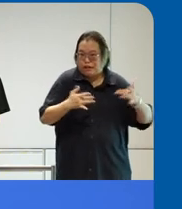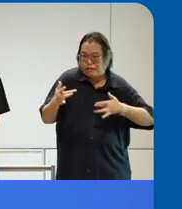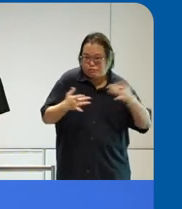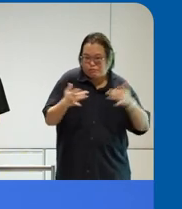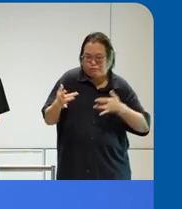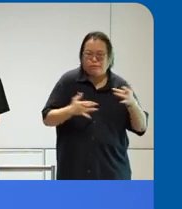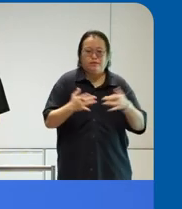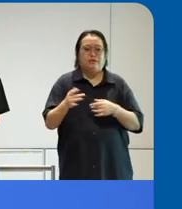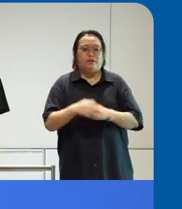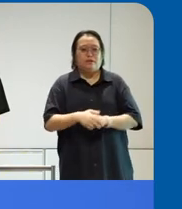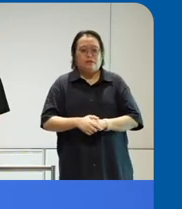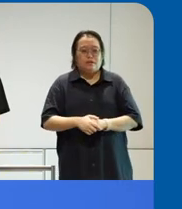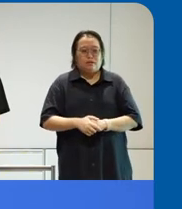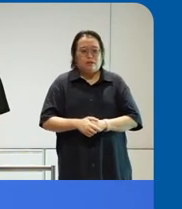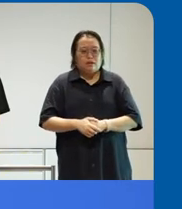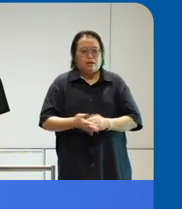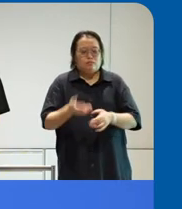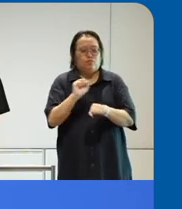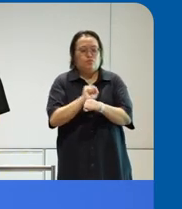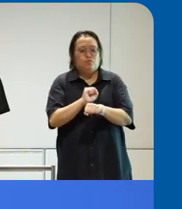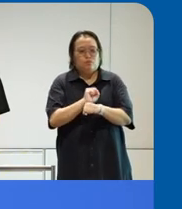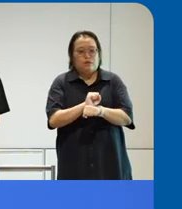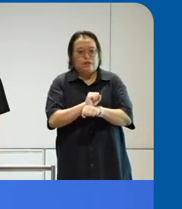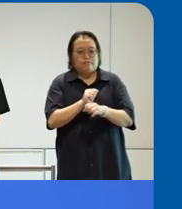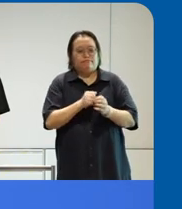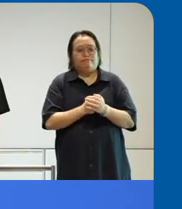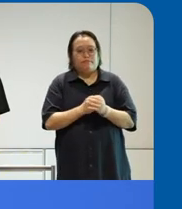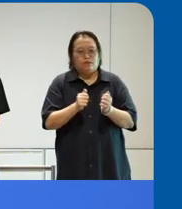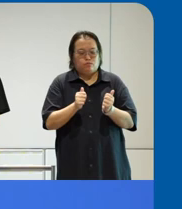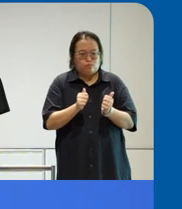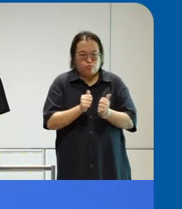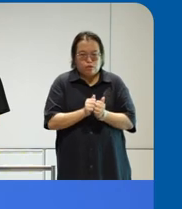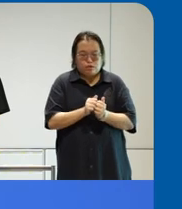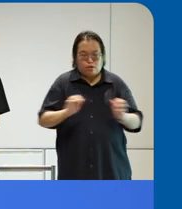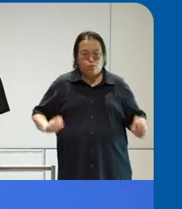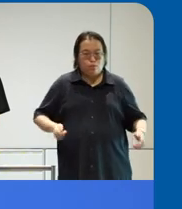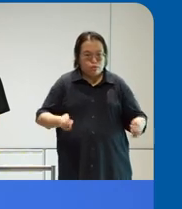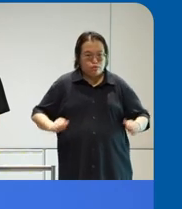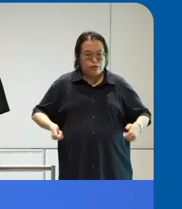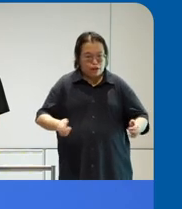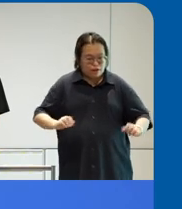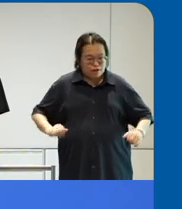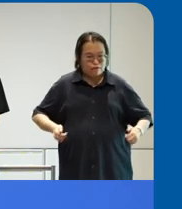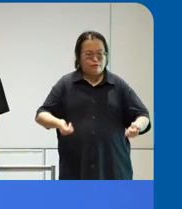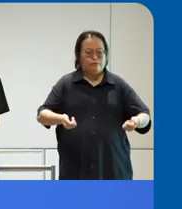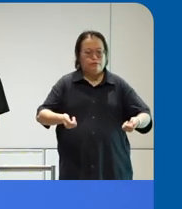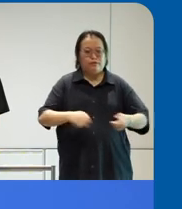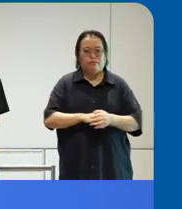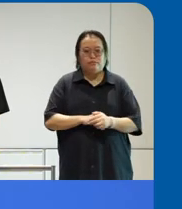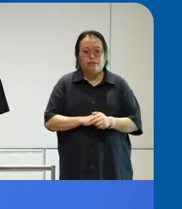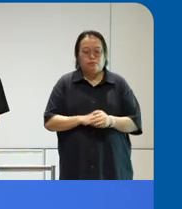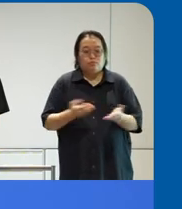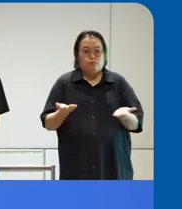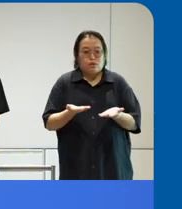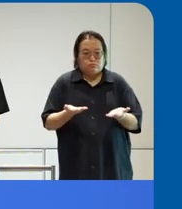and what I find really exciting about working with visually impaired wheelchair users is because the technologies